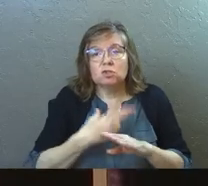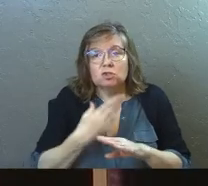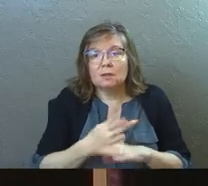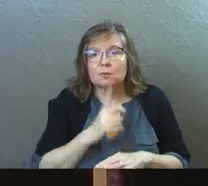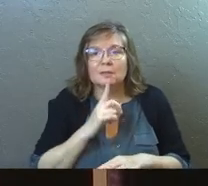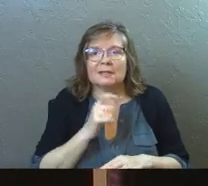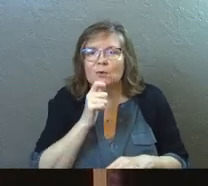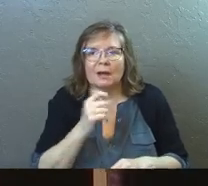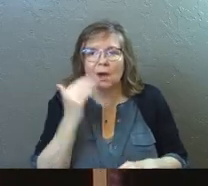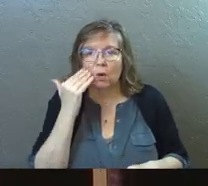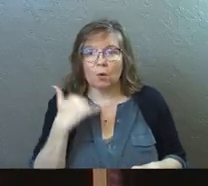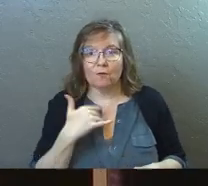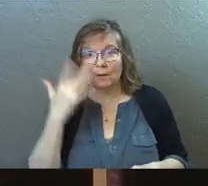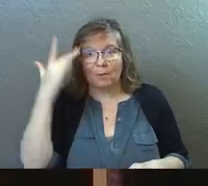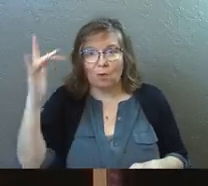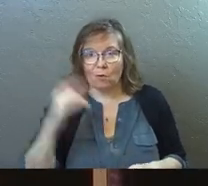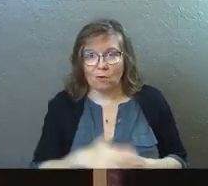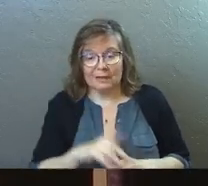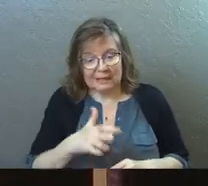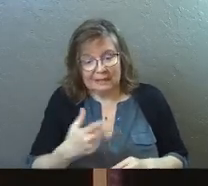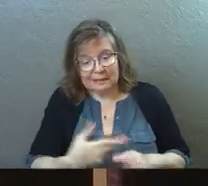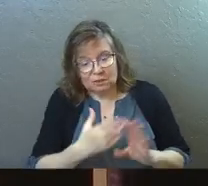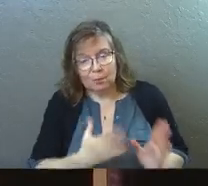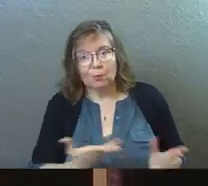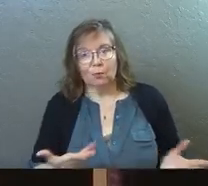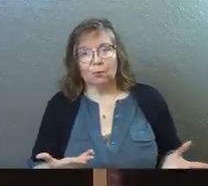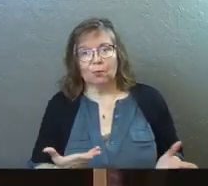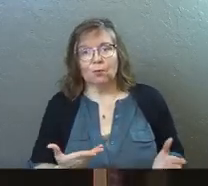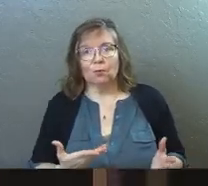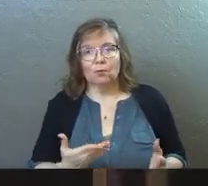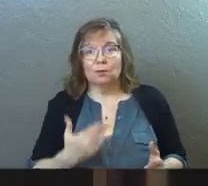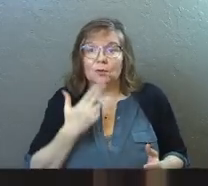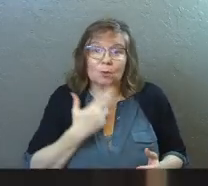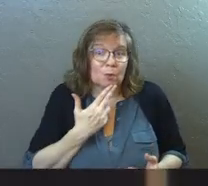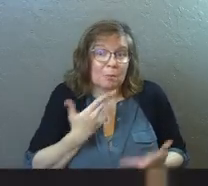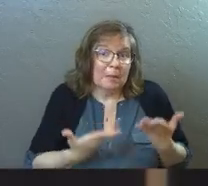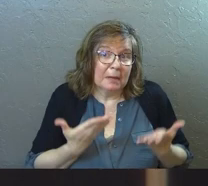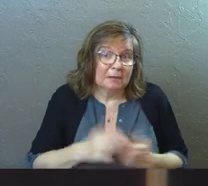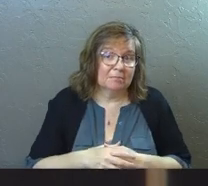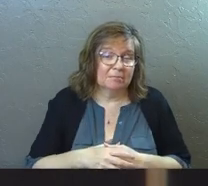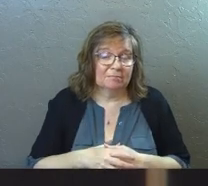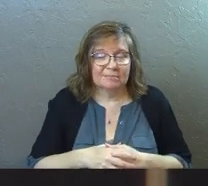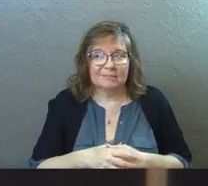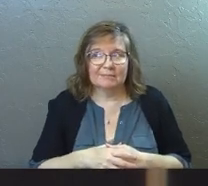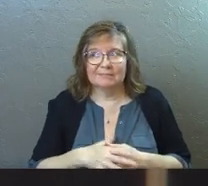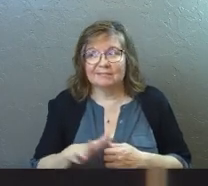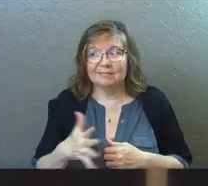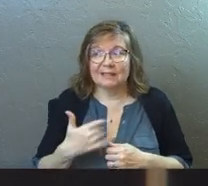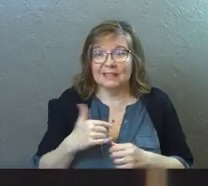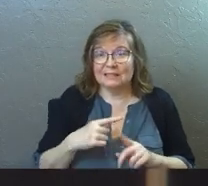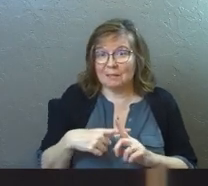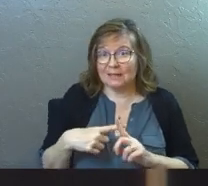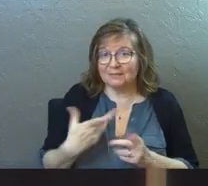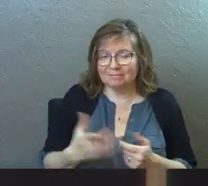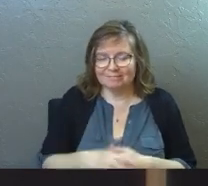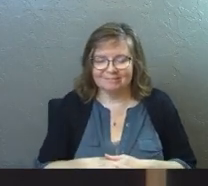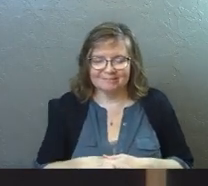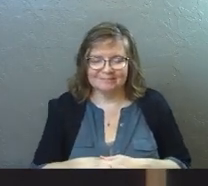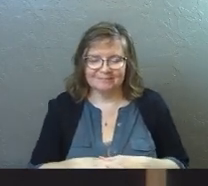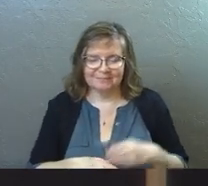sheep were just, they were not known for their smarts. They needed a shepherd. Cute maybe, right? Some of you are like, at least there's a positive.